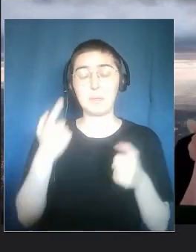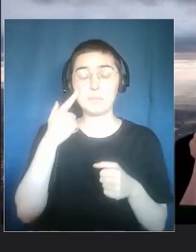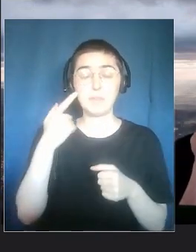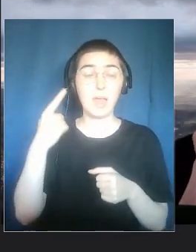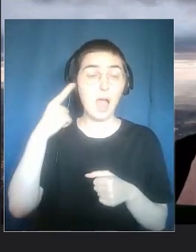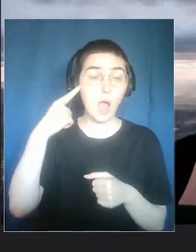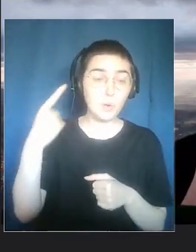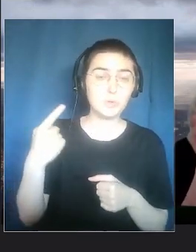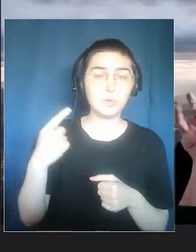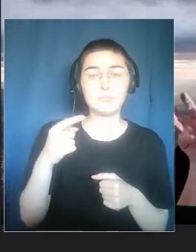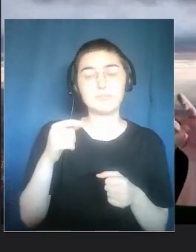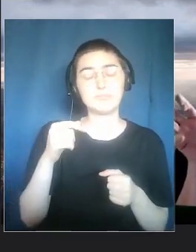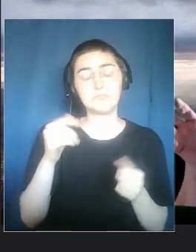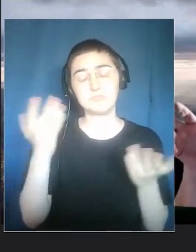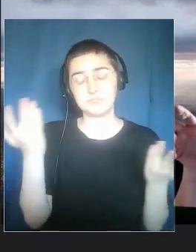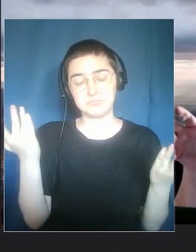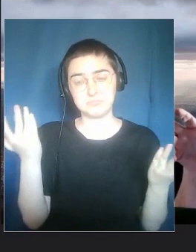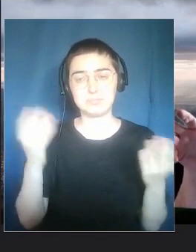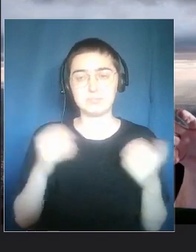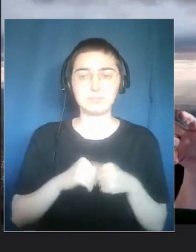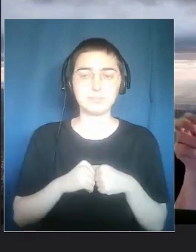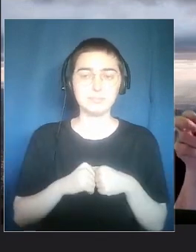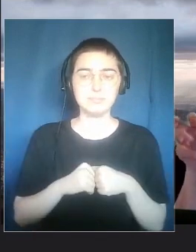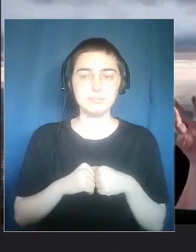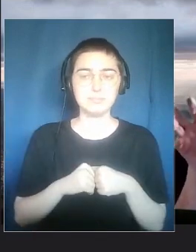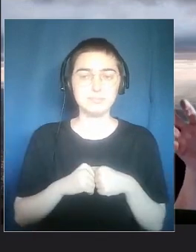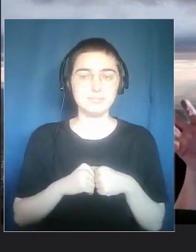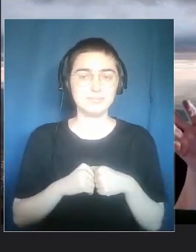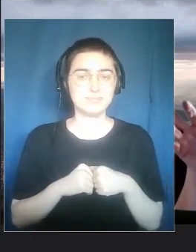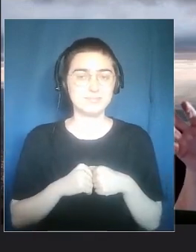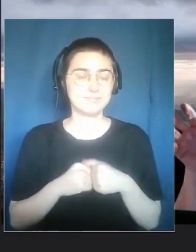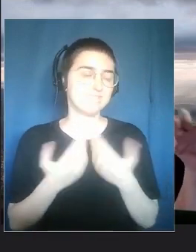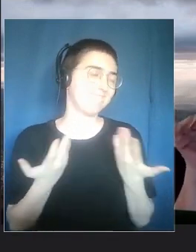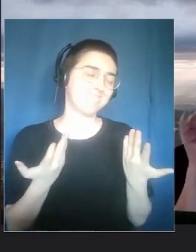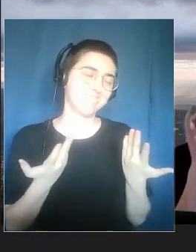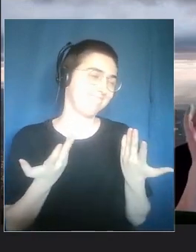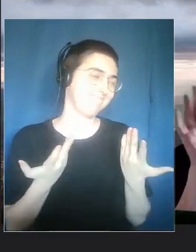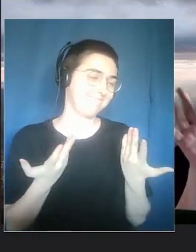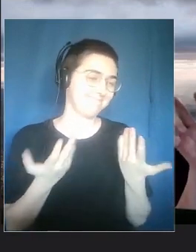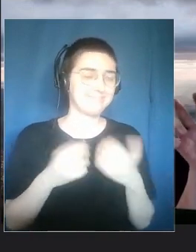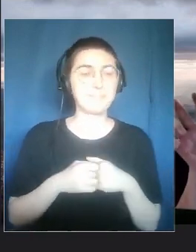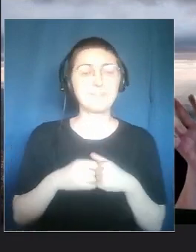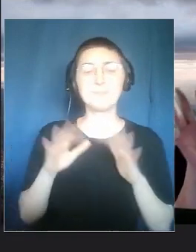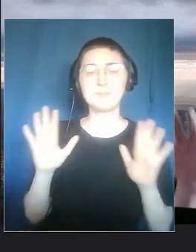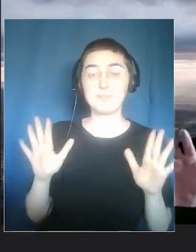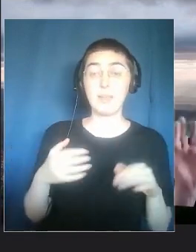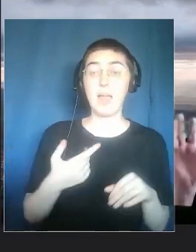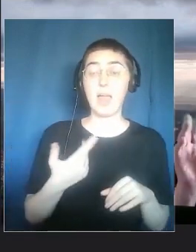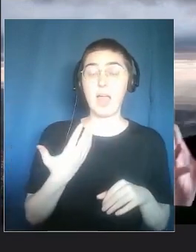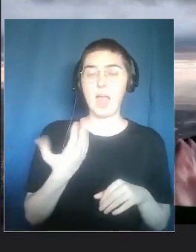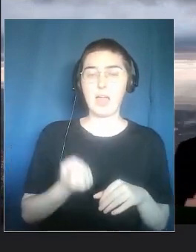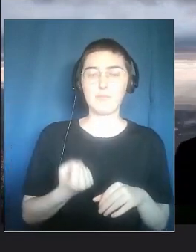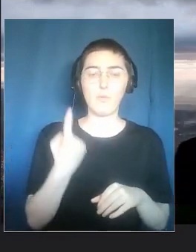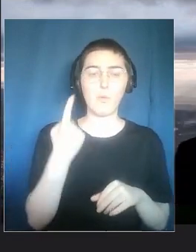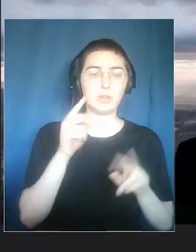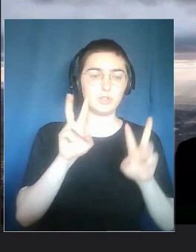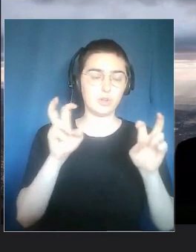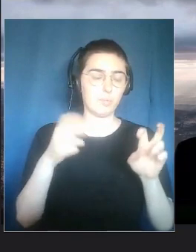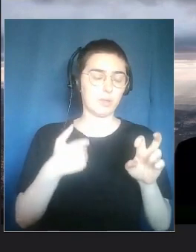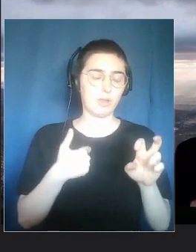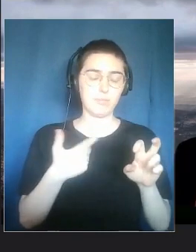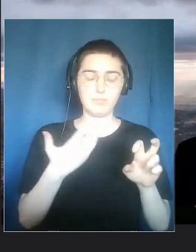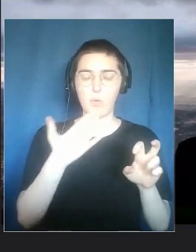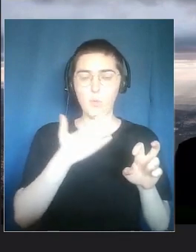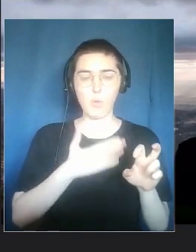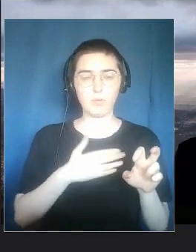And I wanted to add, maybe before launching the audio Guerrino,